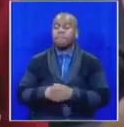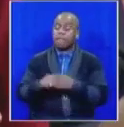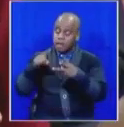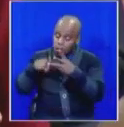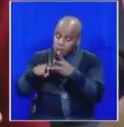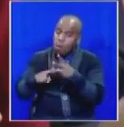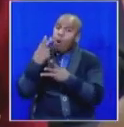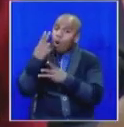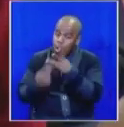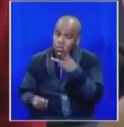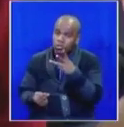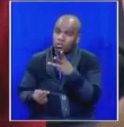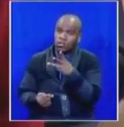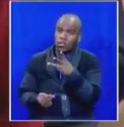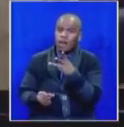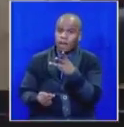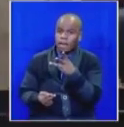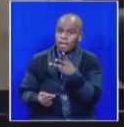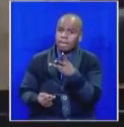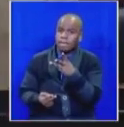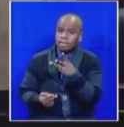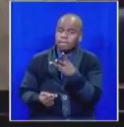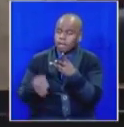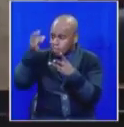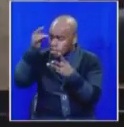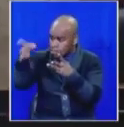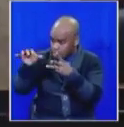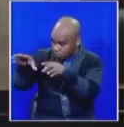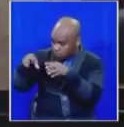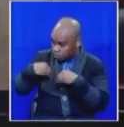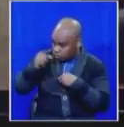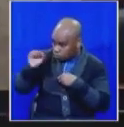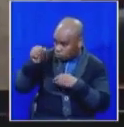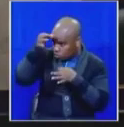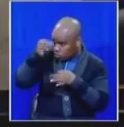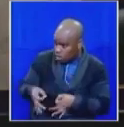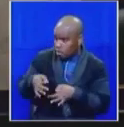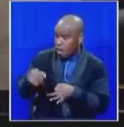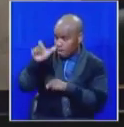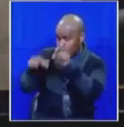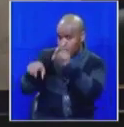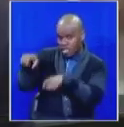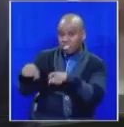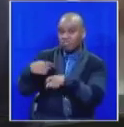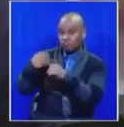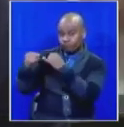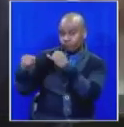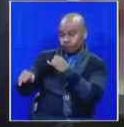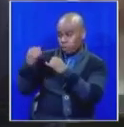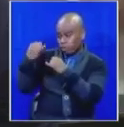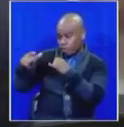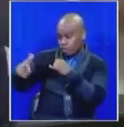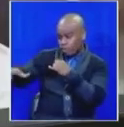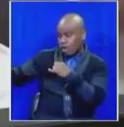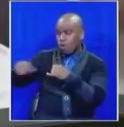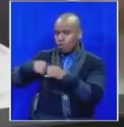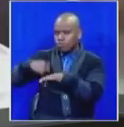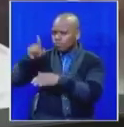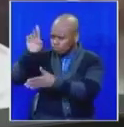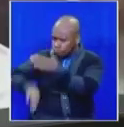of course that's parliament i agree with you deputy speaker i accept your ruling but you know people who dish out medicine must be prepared to take it themselves